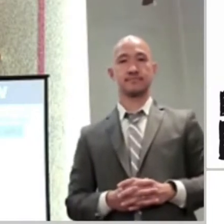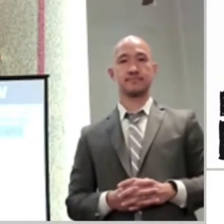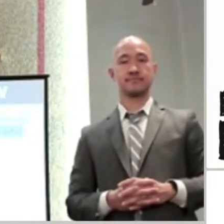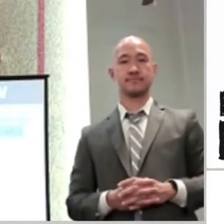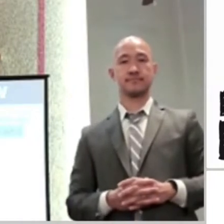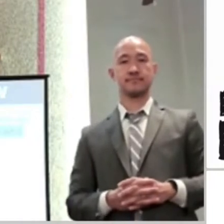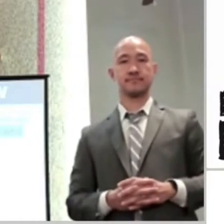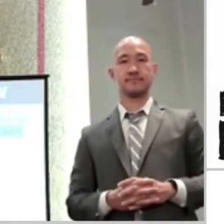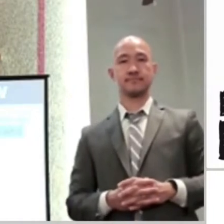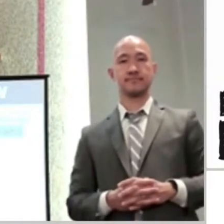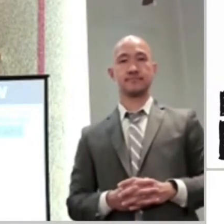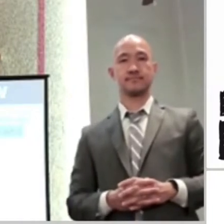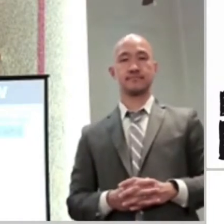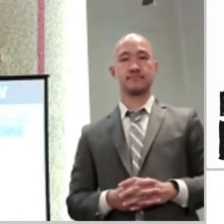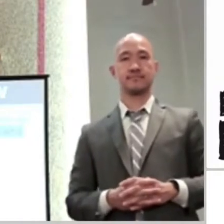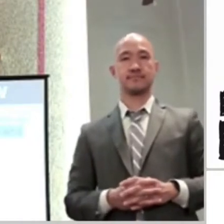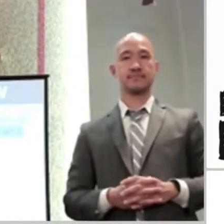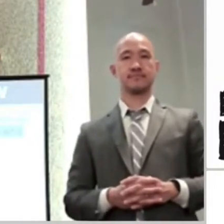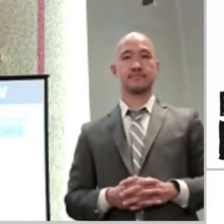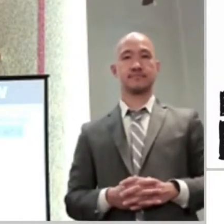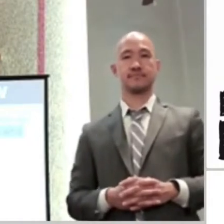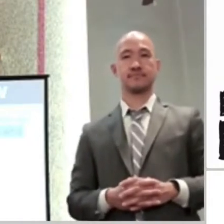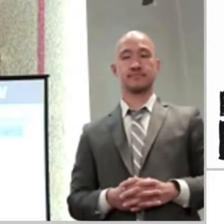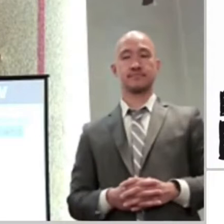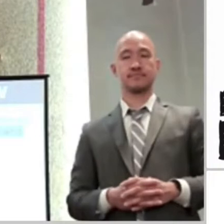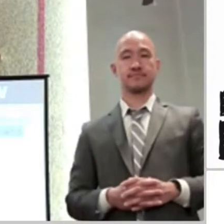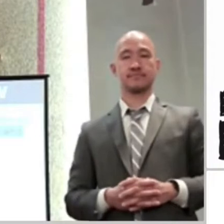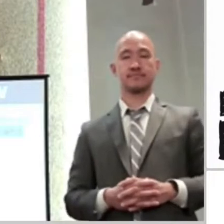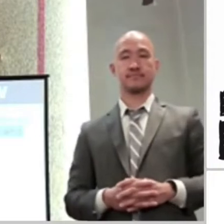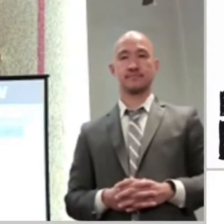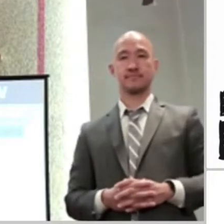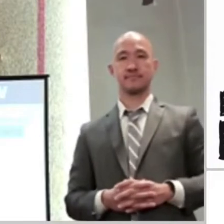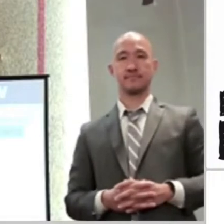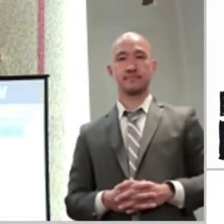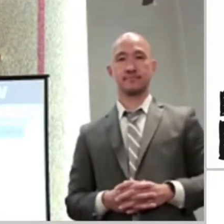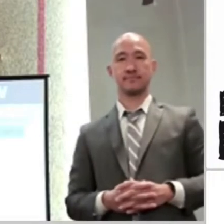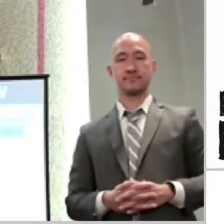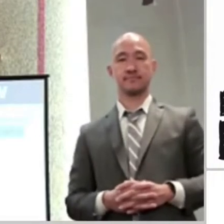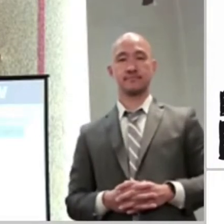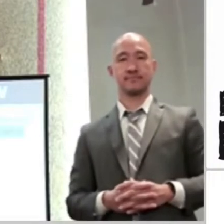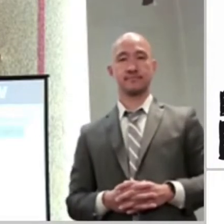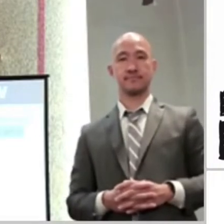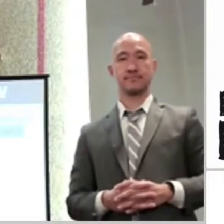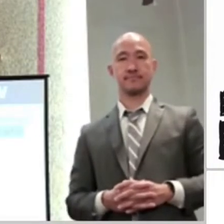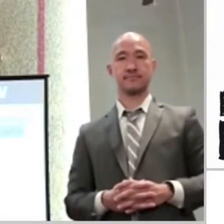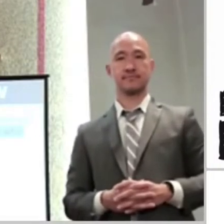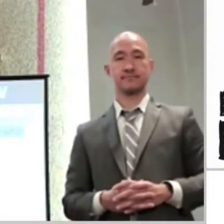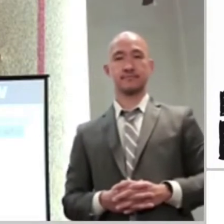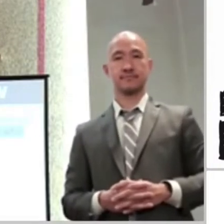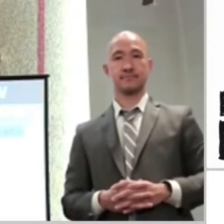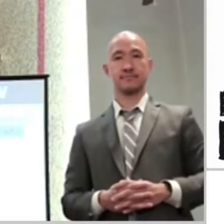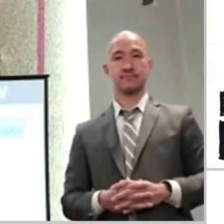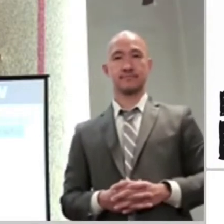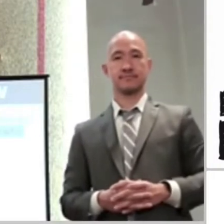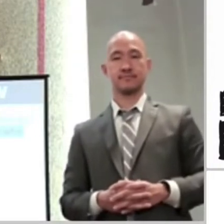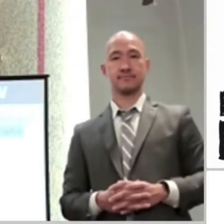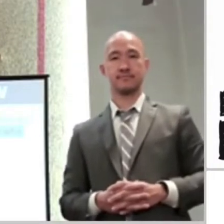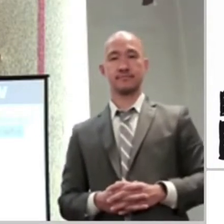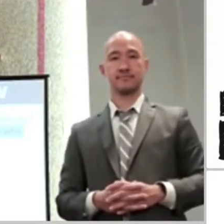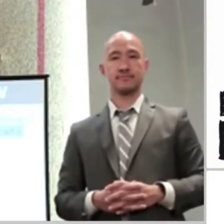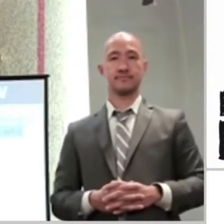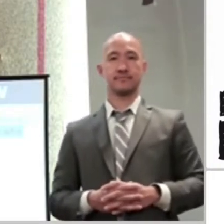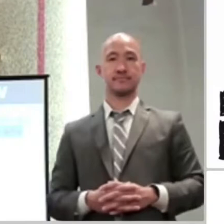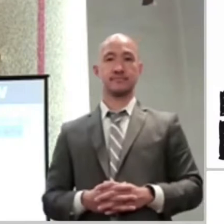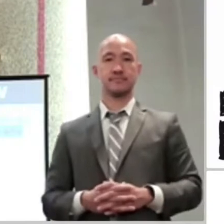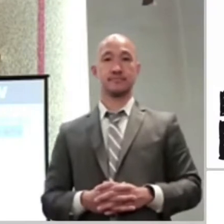which is why Jesus rebuked them, you unbelieving generation. That's what's going to cause us to be tossed to and fro and